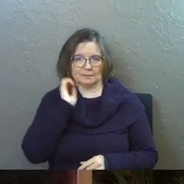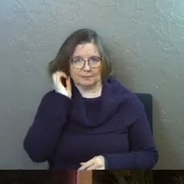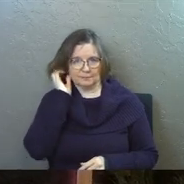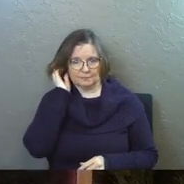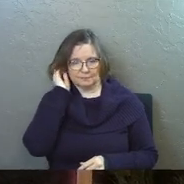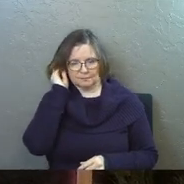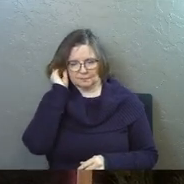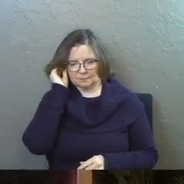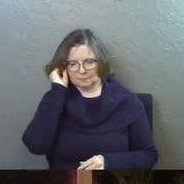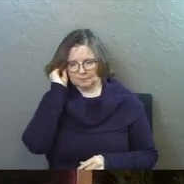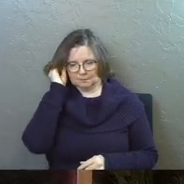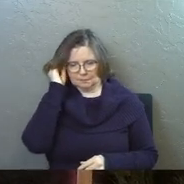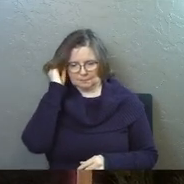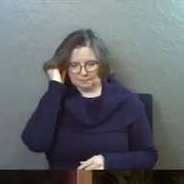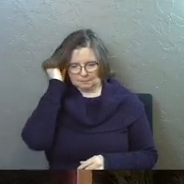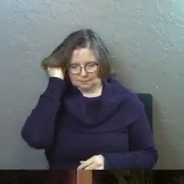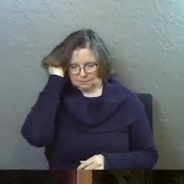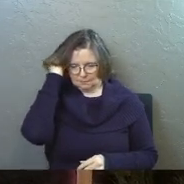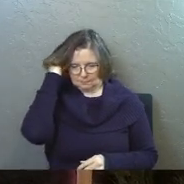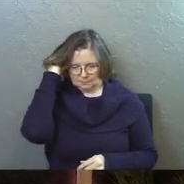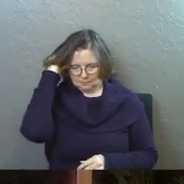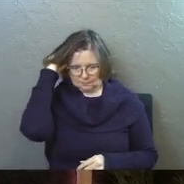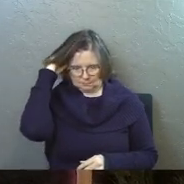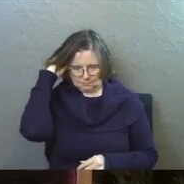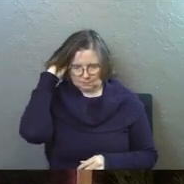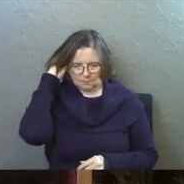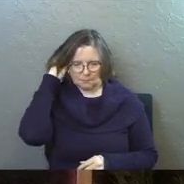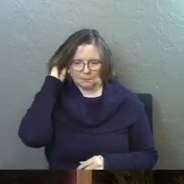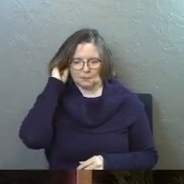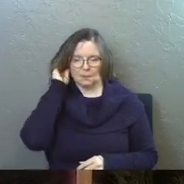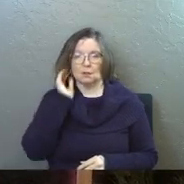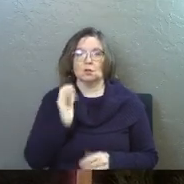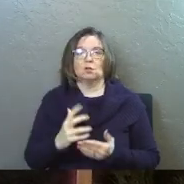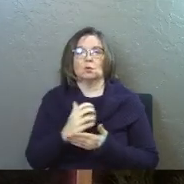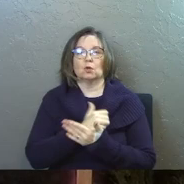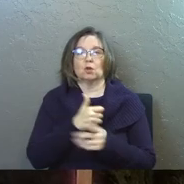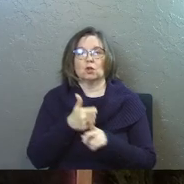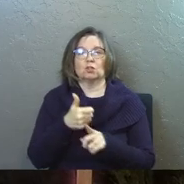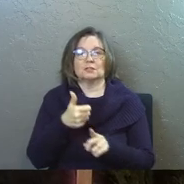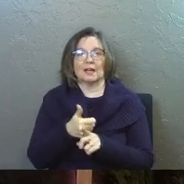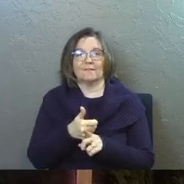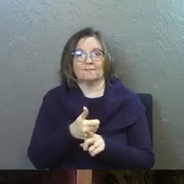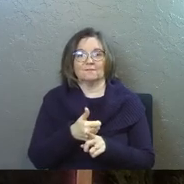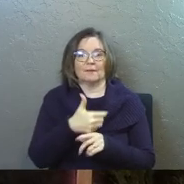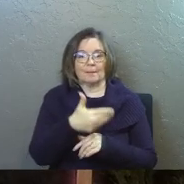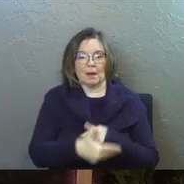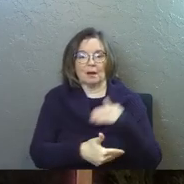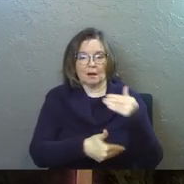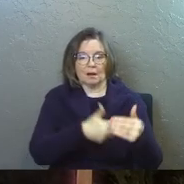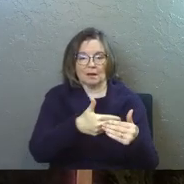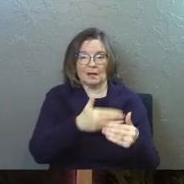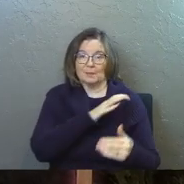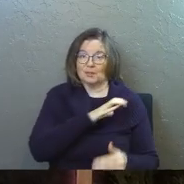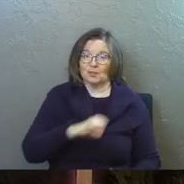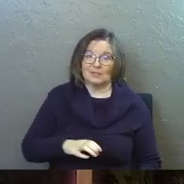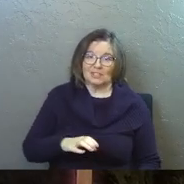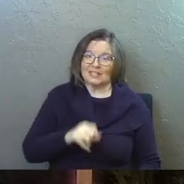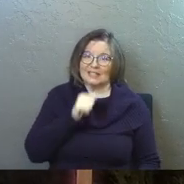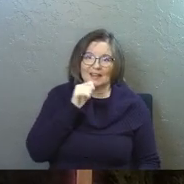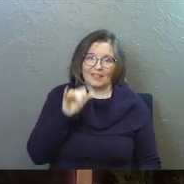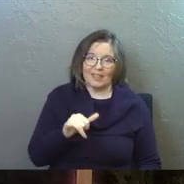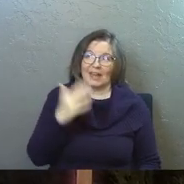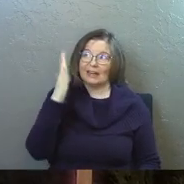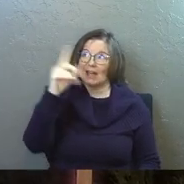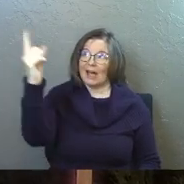You can earn it yourself by taking a series of steps. Christianity is not that. Christianity is God came down